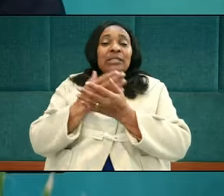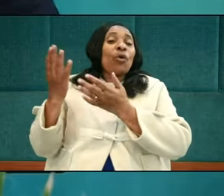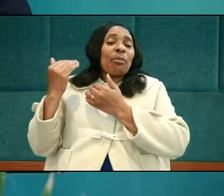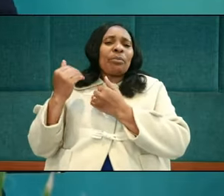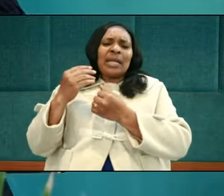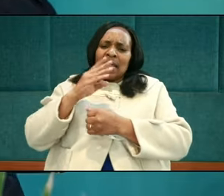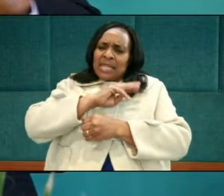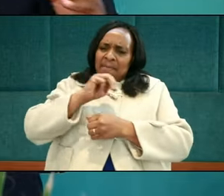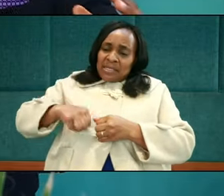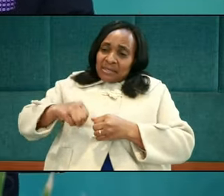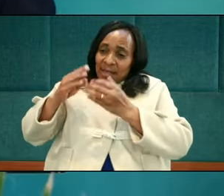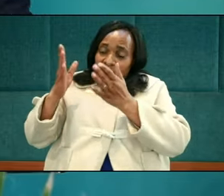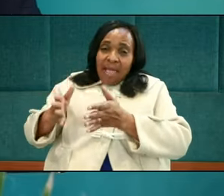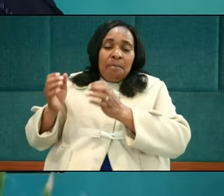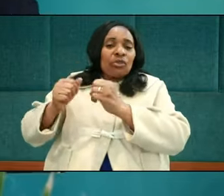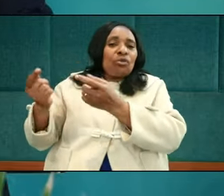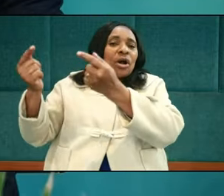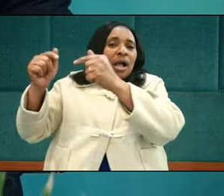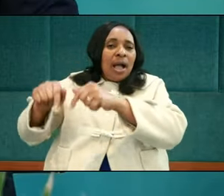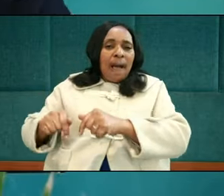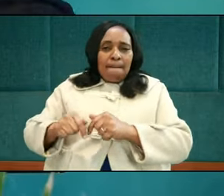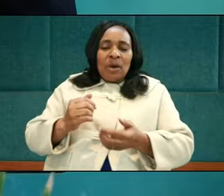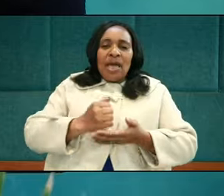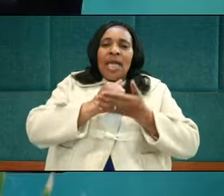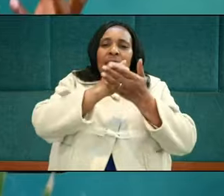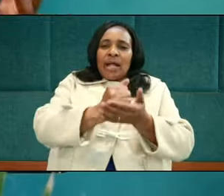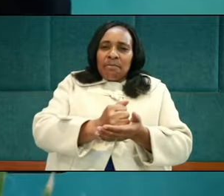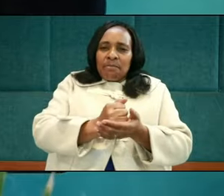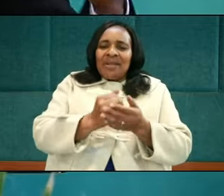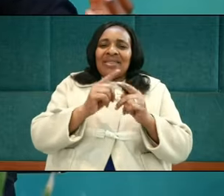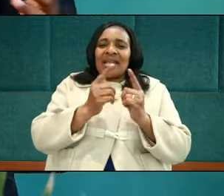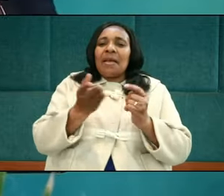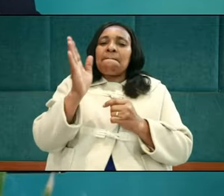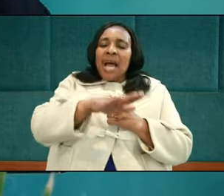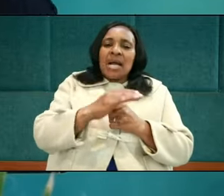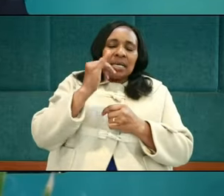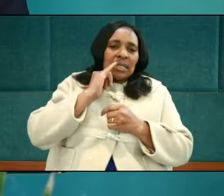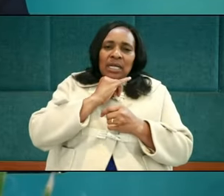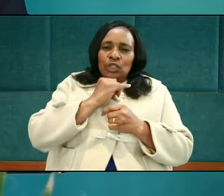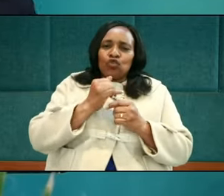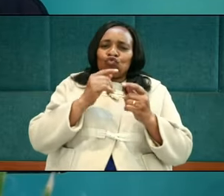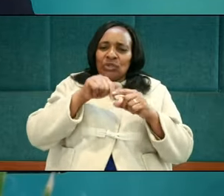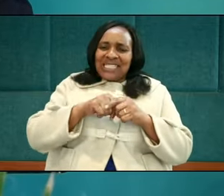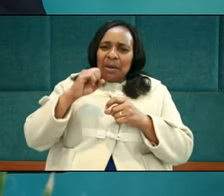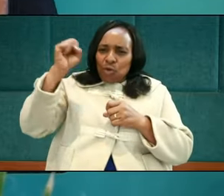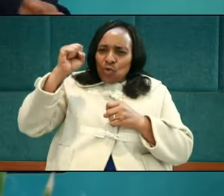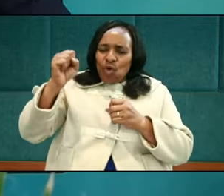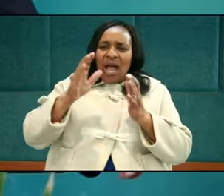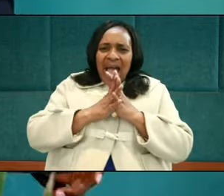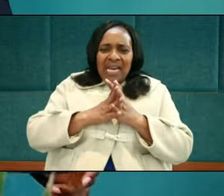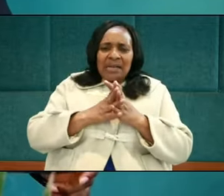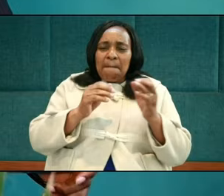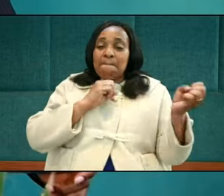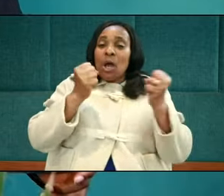messiah who would overturn Roman rule and restore Israel to a political and a military